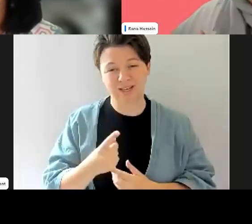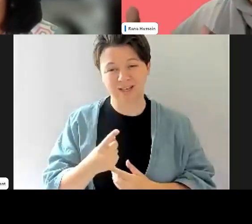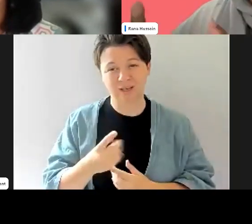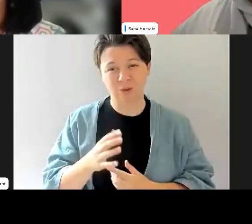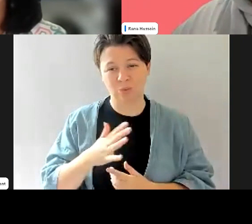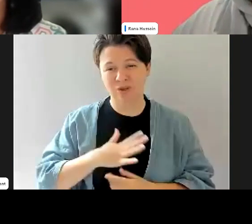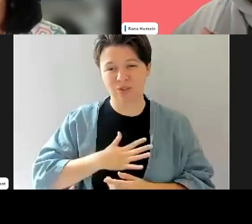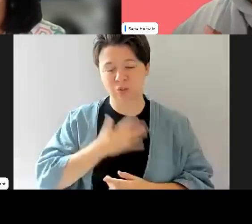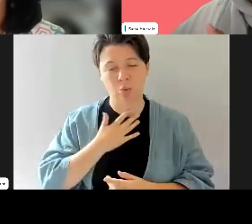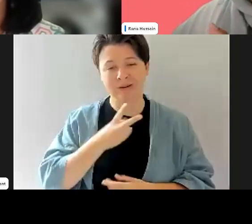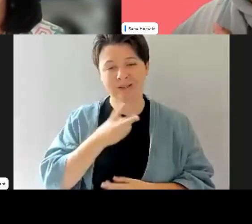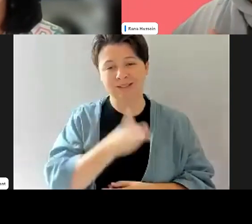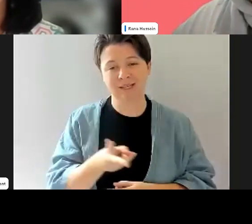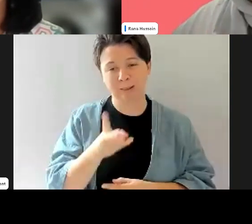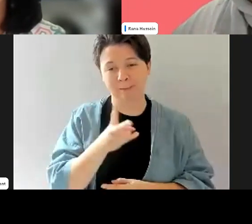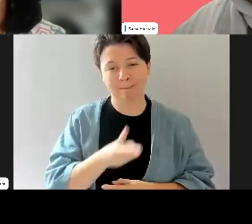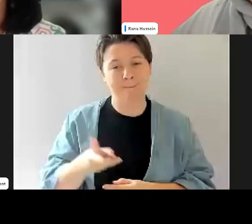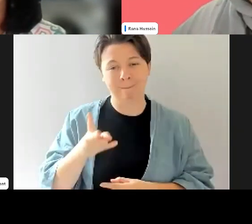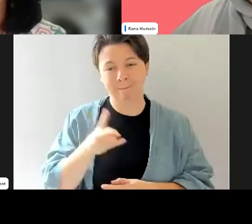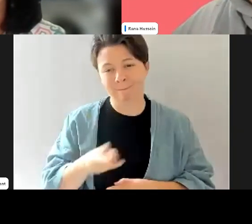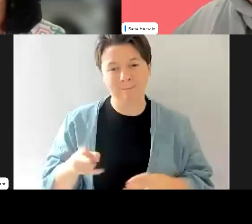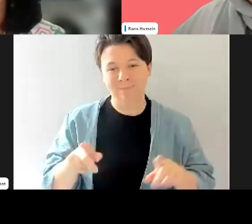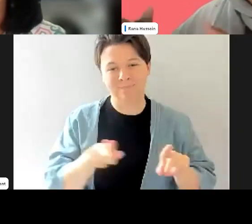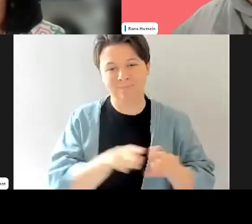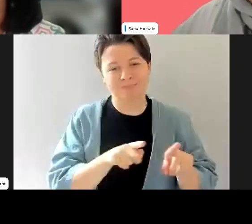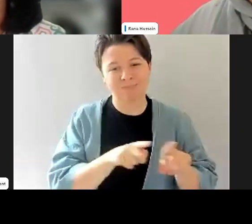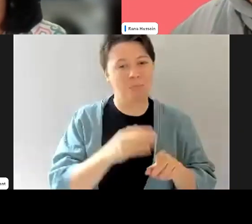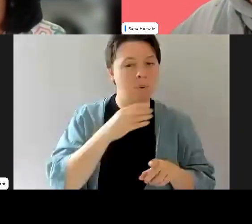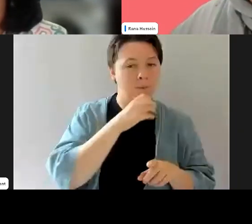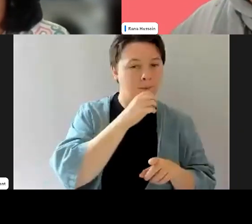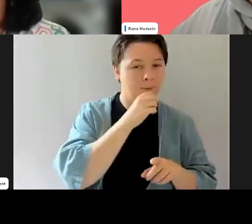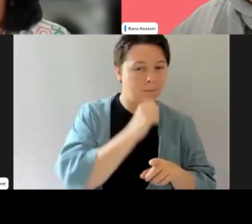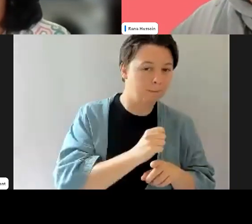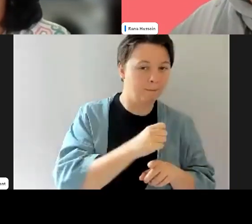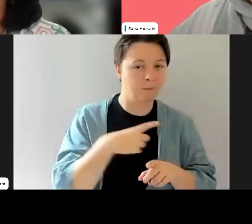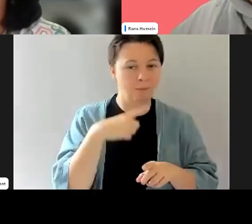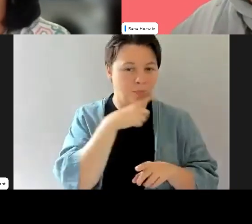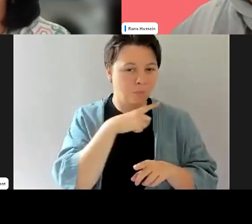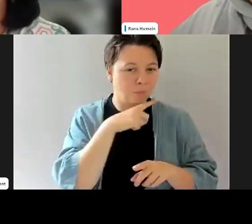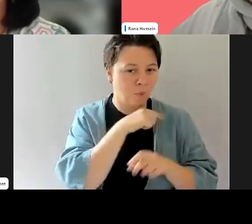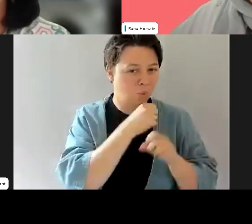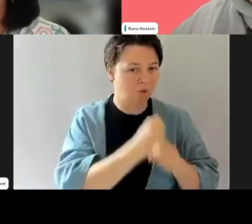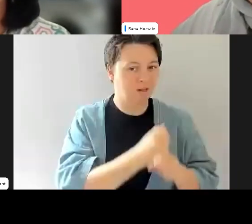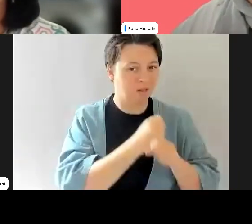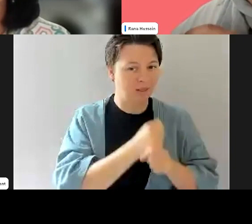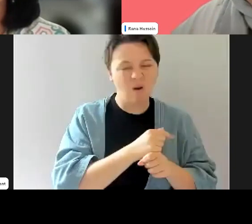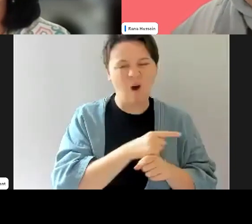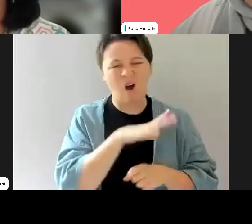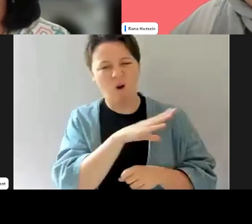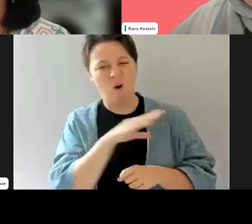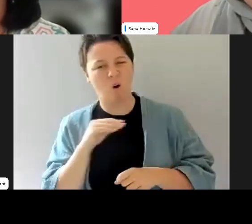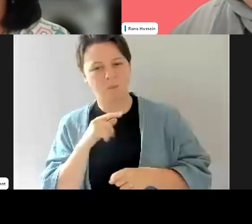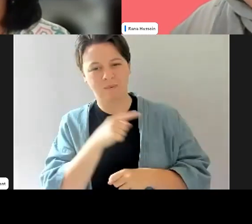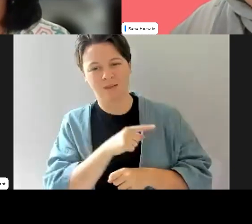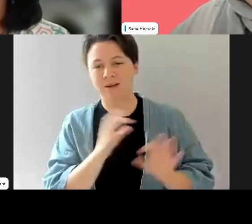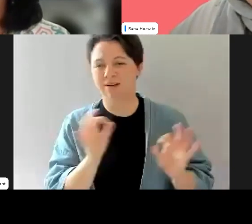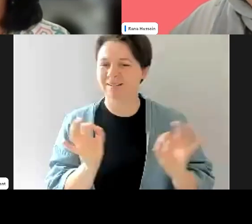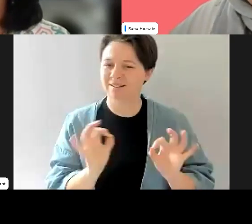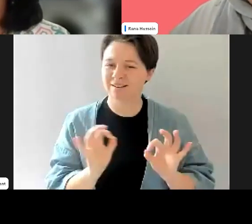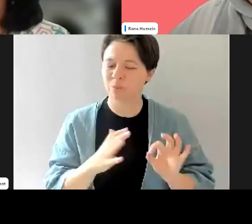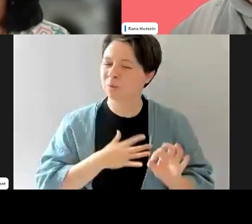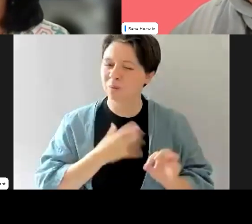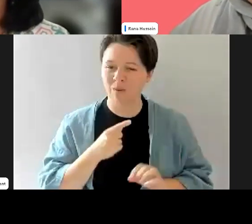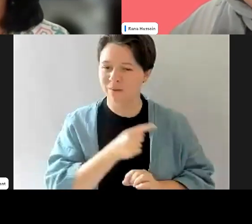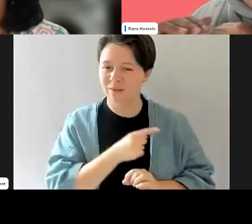want to replicate the same boys club network within women as well. And, and groups of women, um,